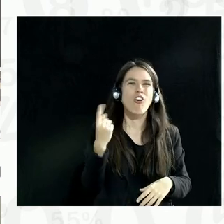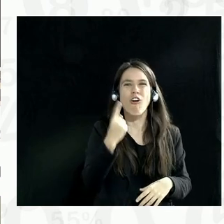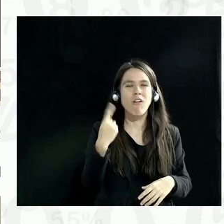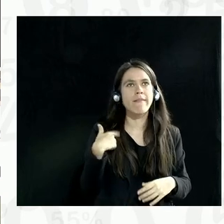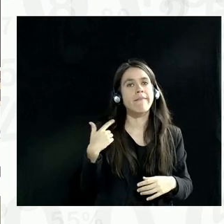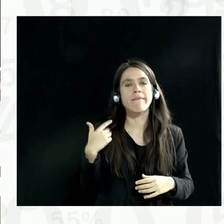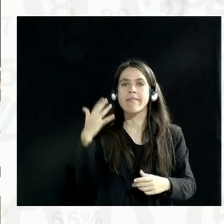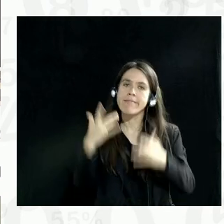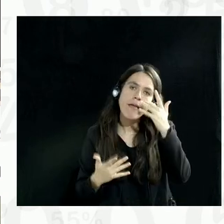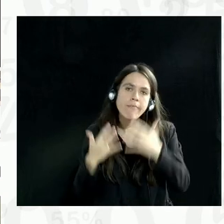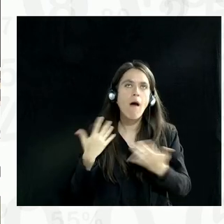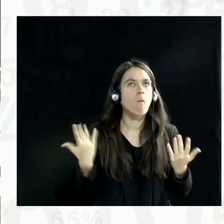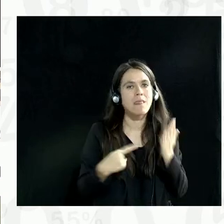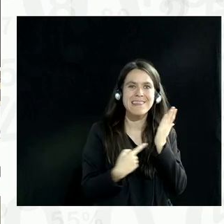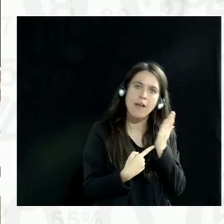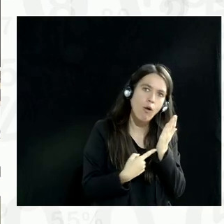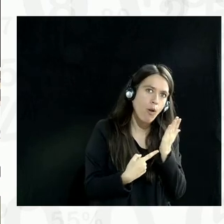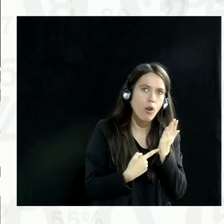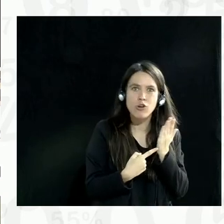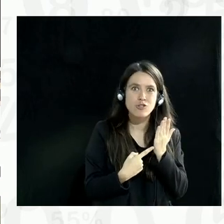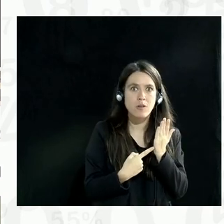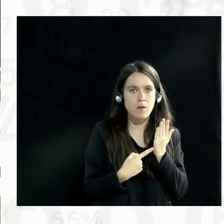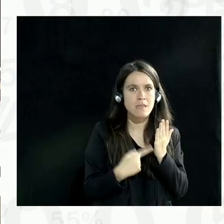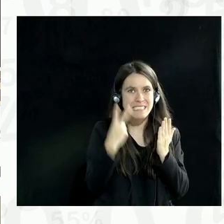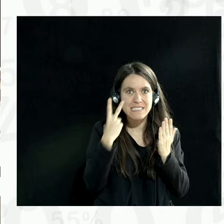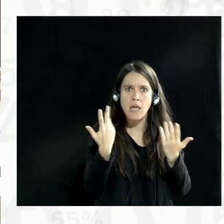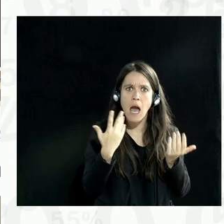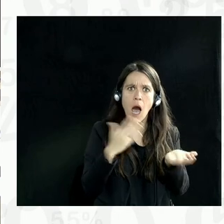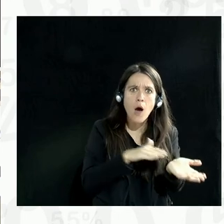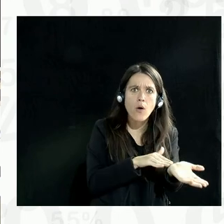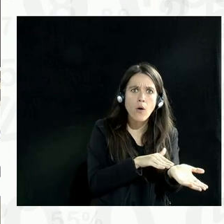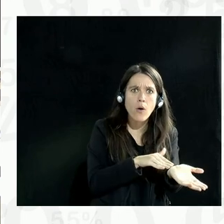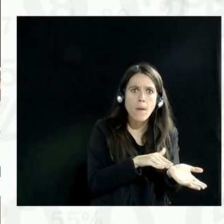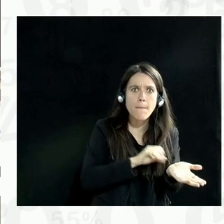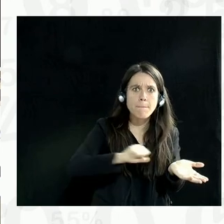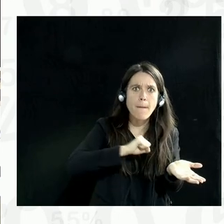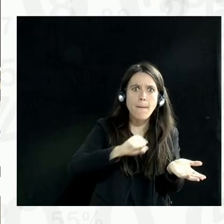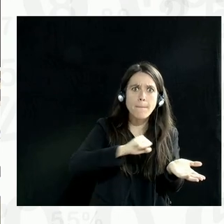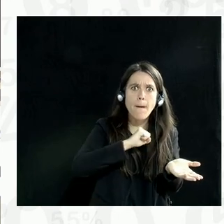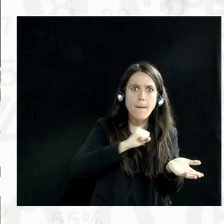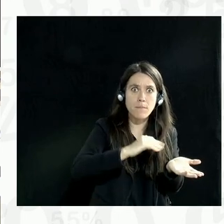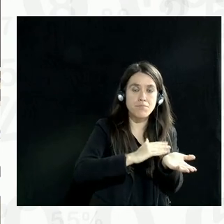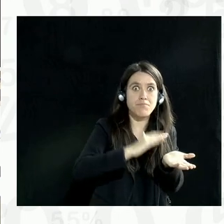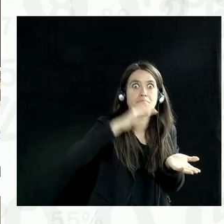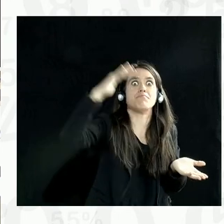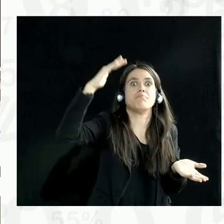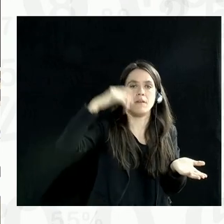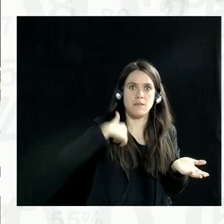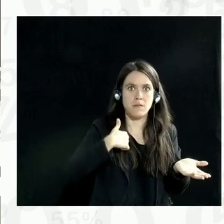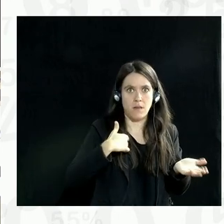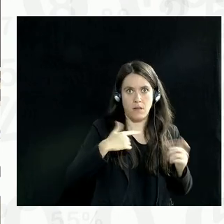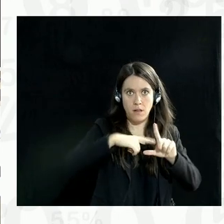not only about technology. It's the pace that the world has evolved. And is it correlated